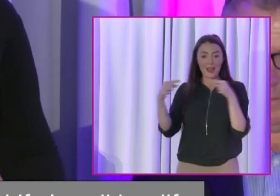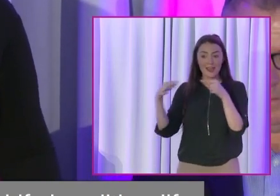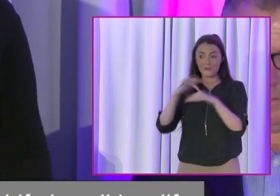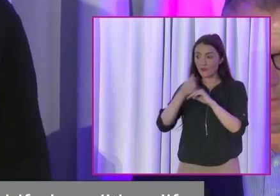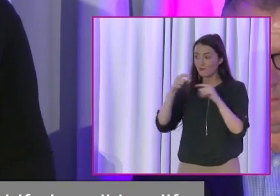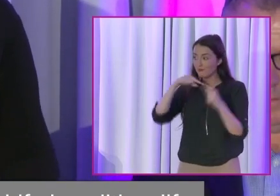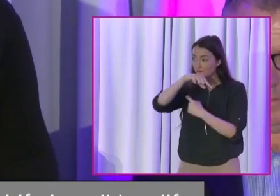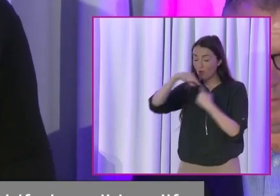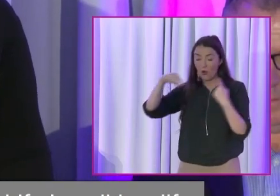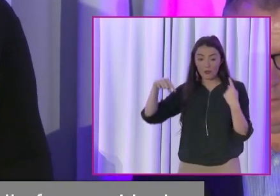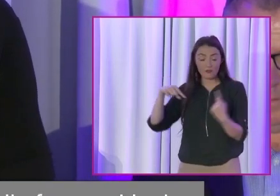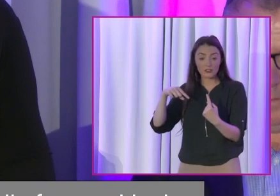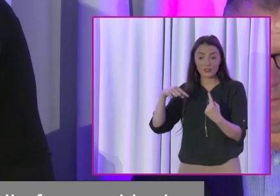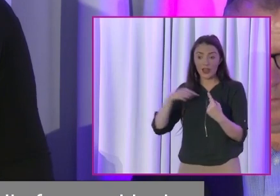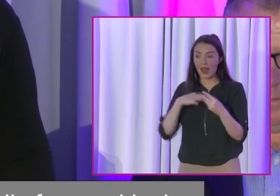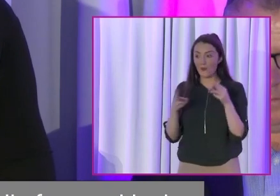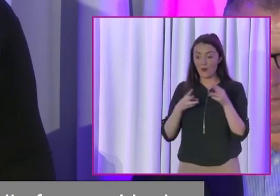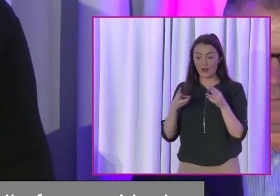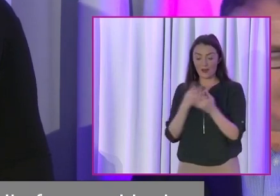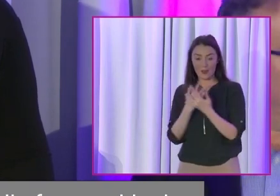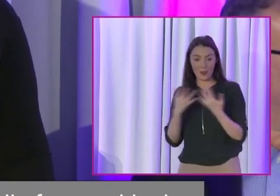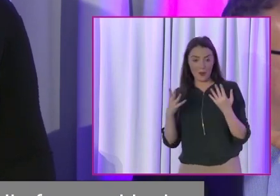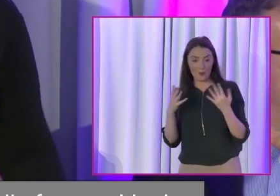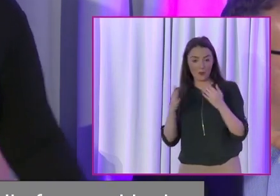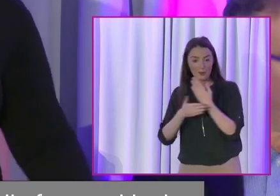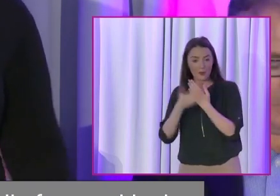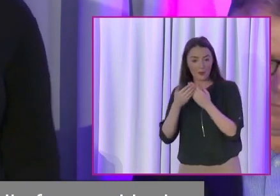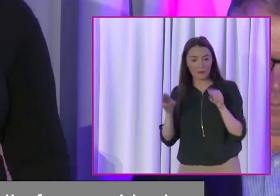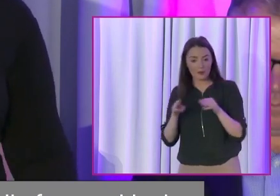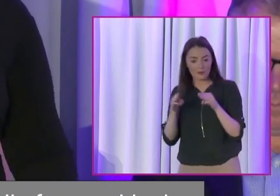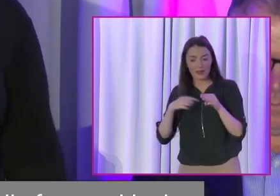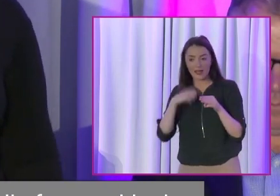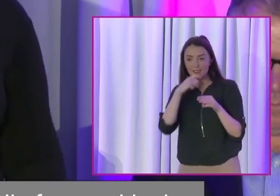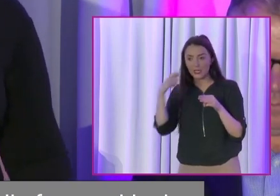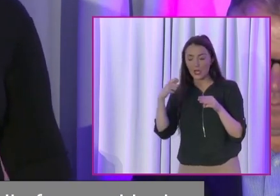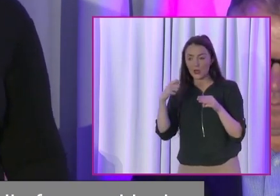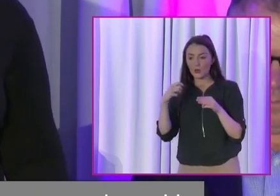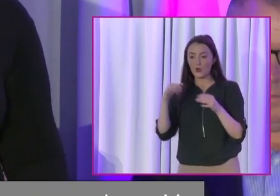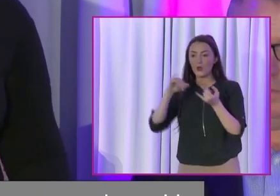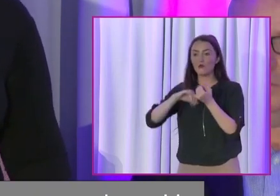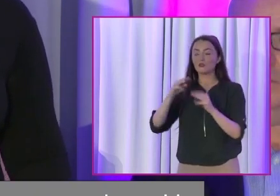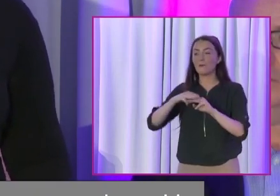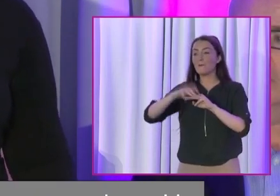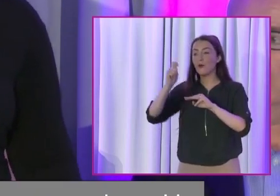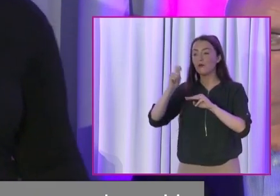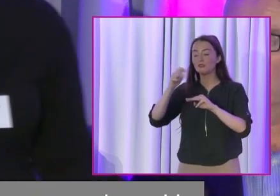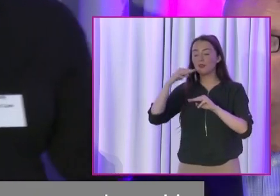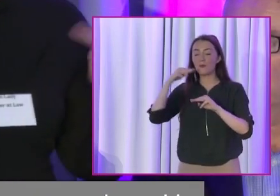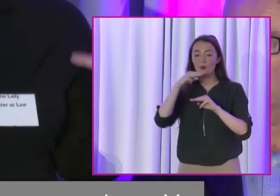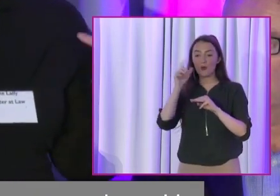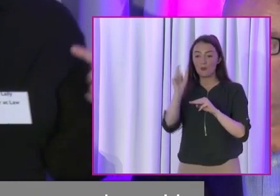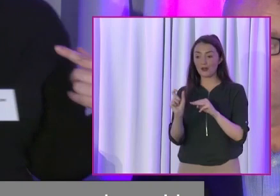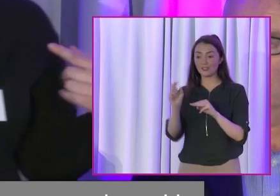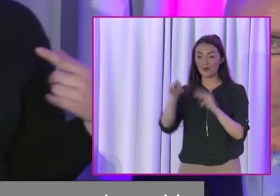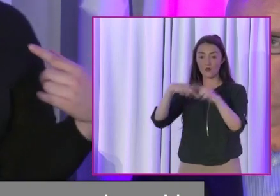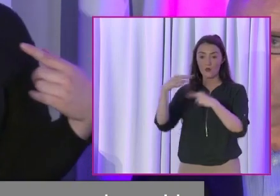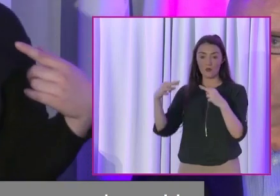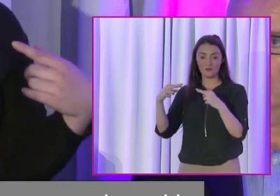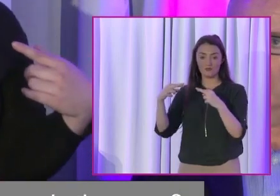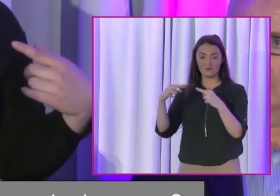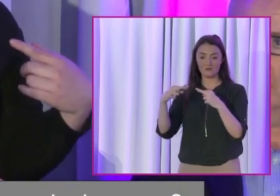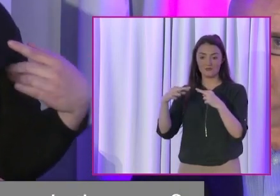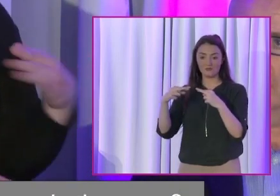around the room today, I work a lot with young people and I often say to them, who is the most important person in the room? And they usually point to me